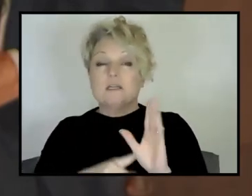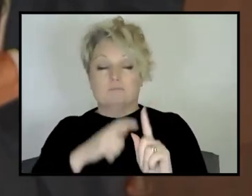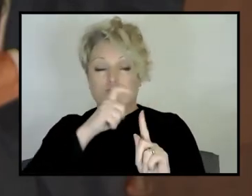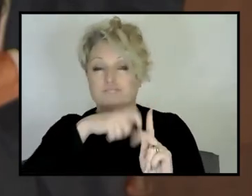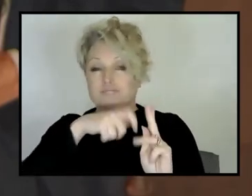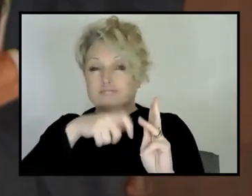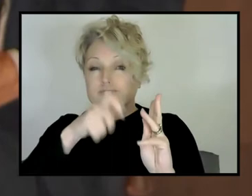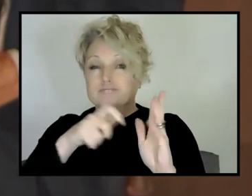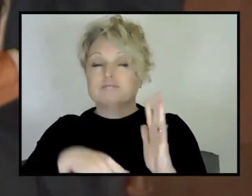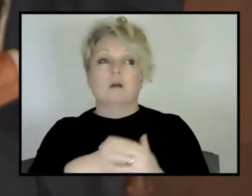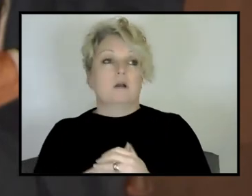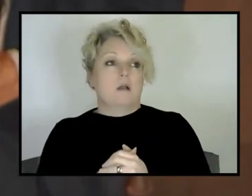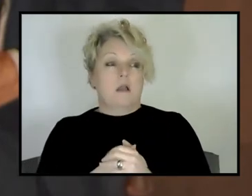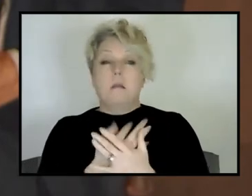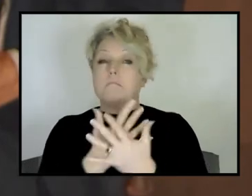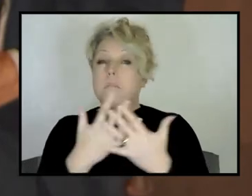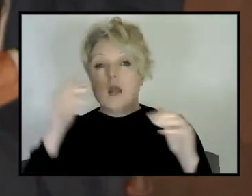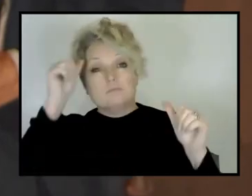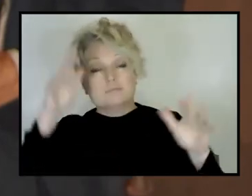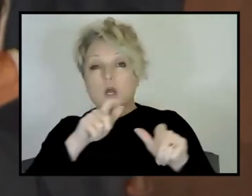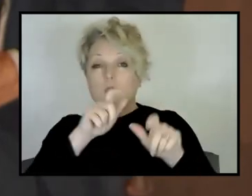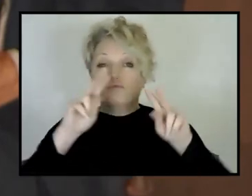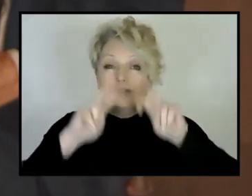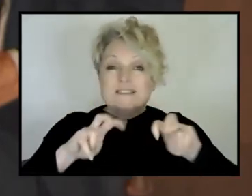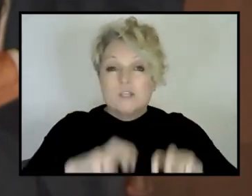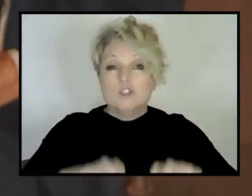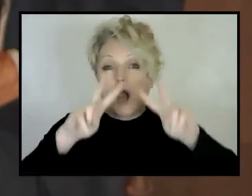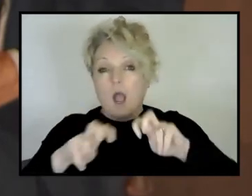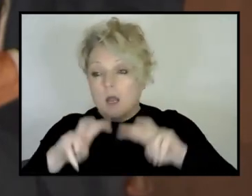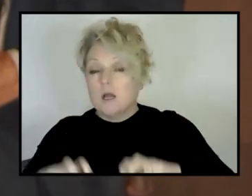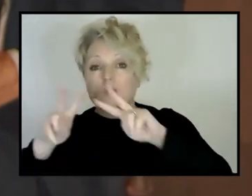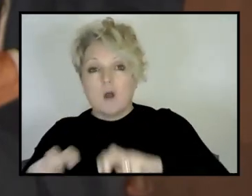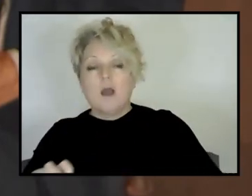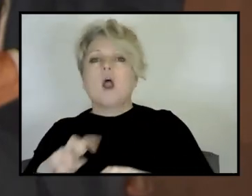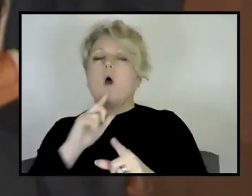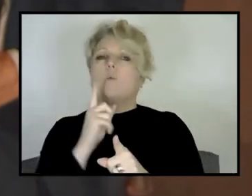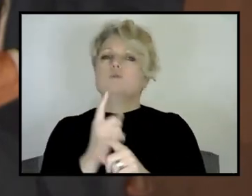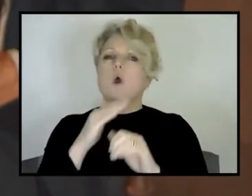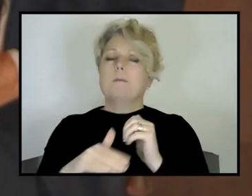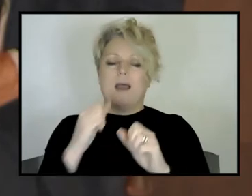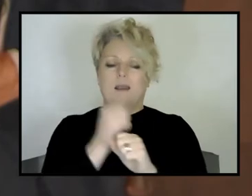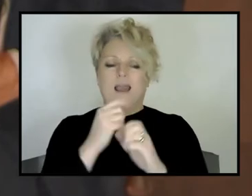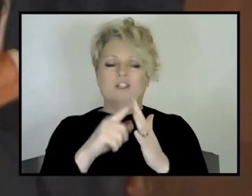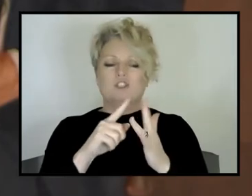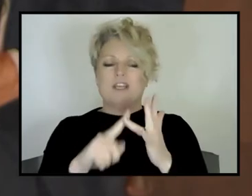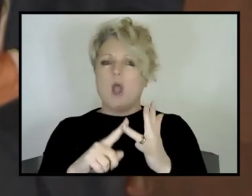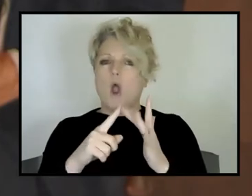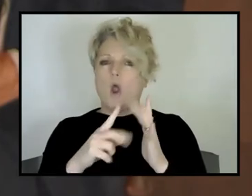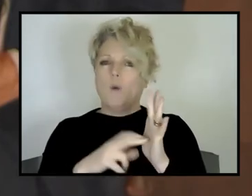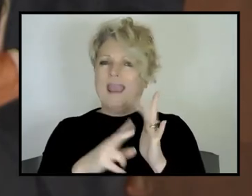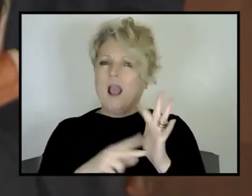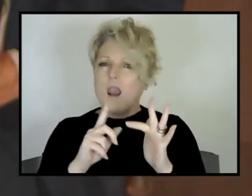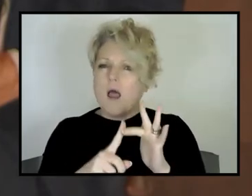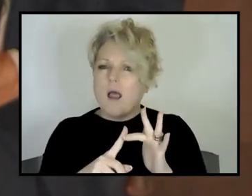Brown was another one and Andrews. And, you know, the concept of a GS-inclinal was really entrenched in these, in these very